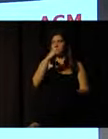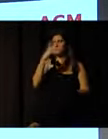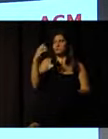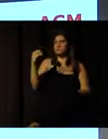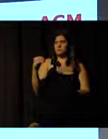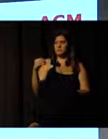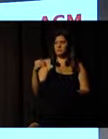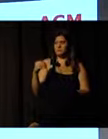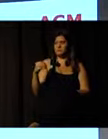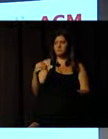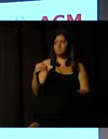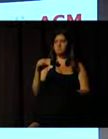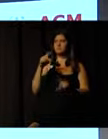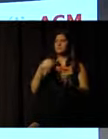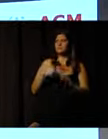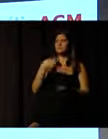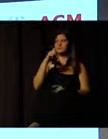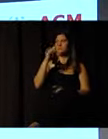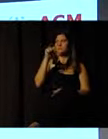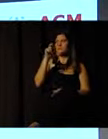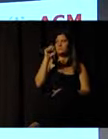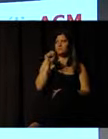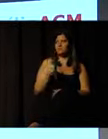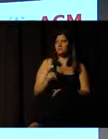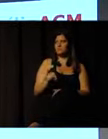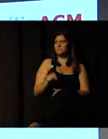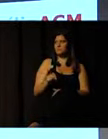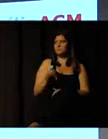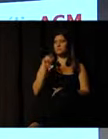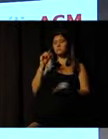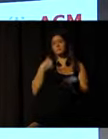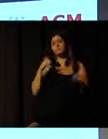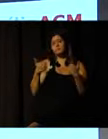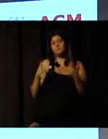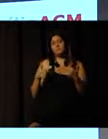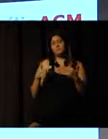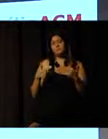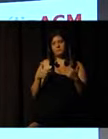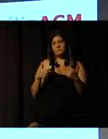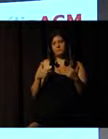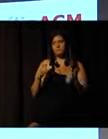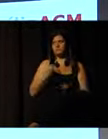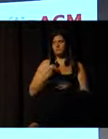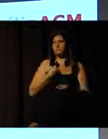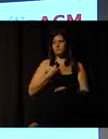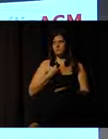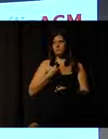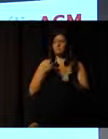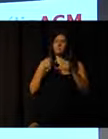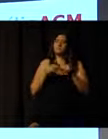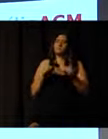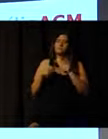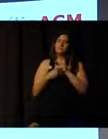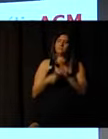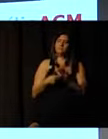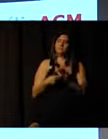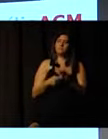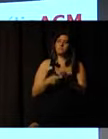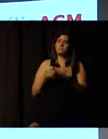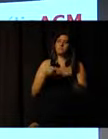In São Paulo, we have 50,000 associates. A little bit of our social work about our figures